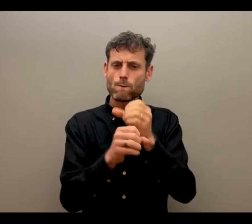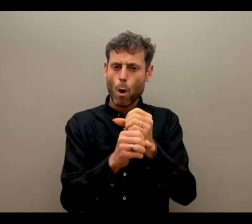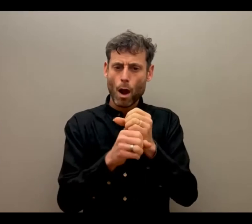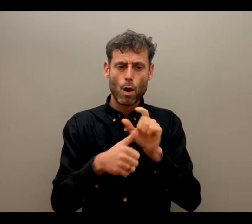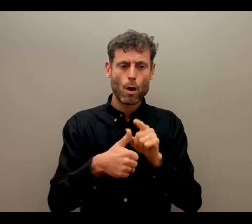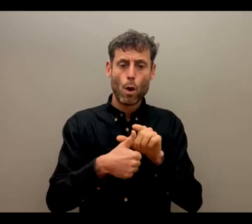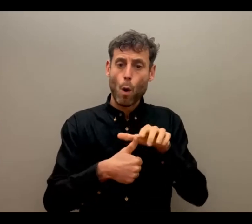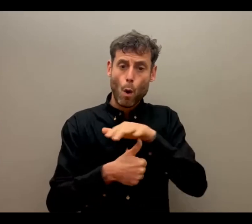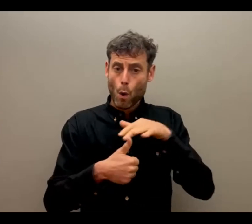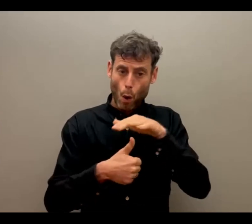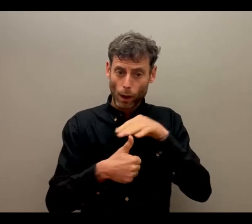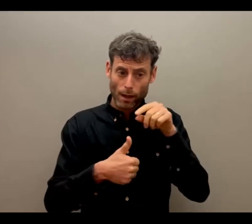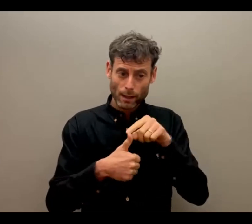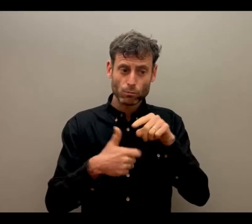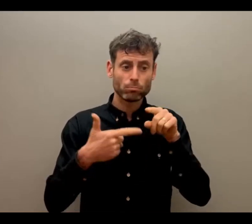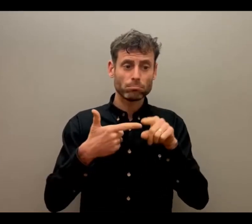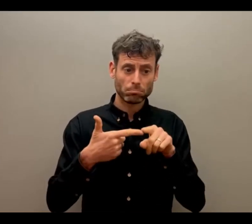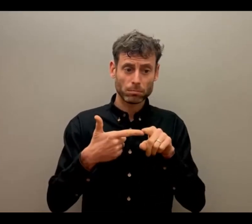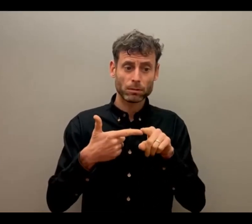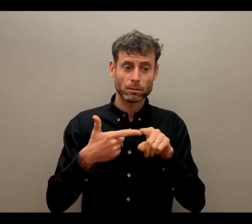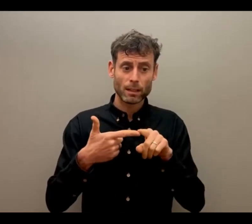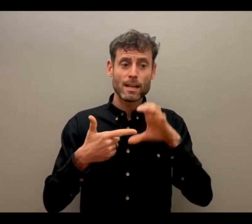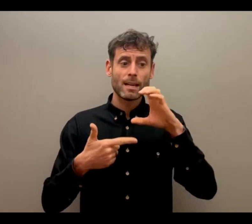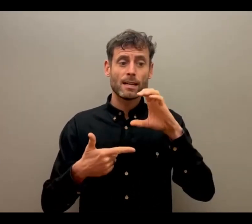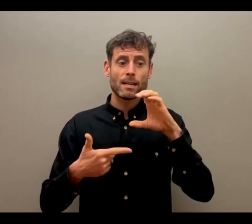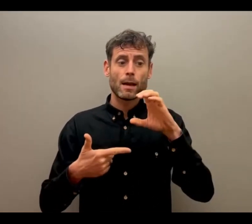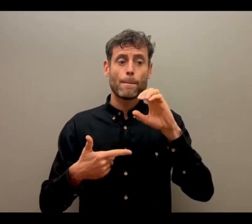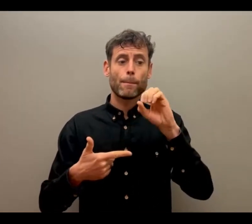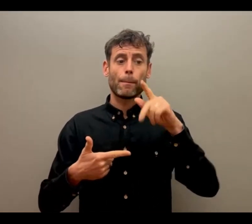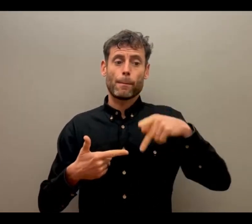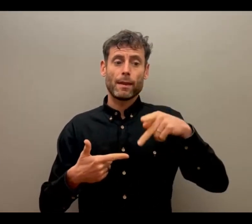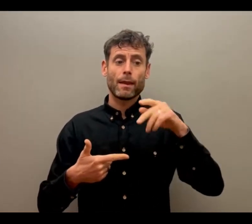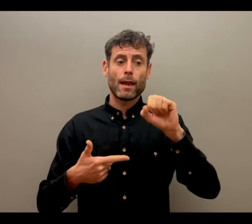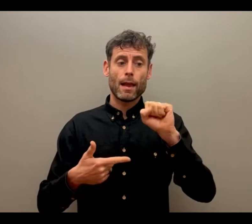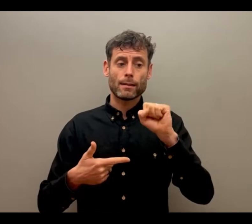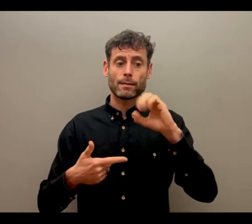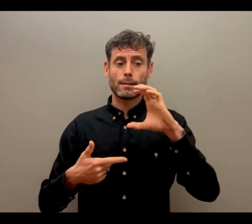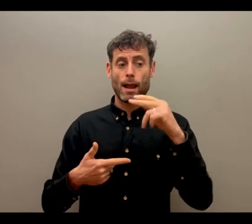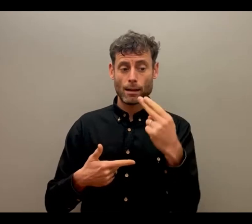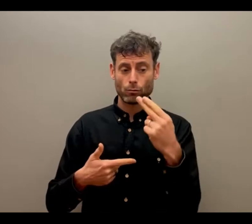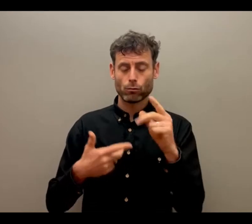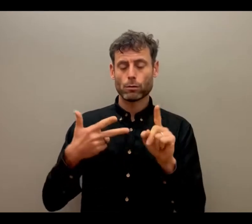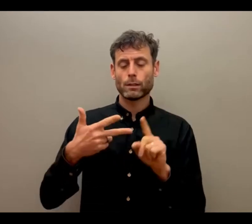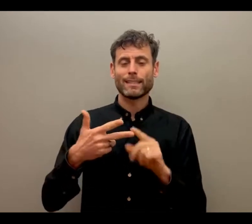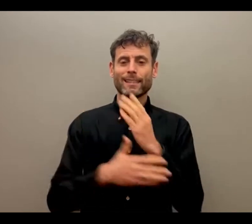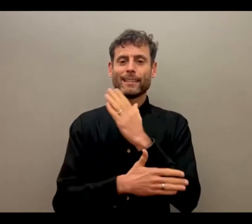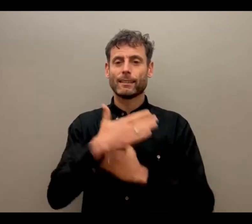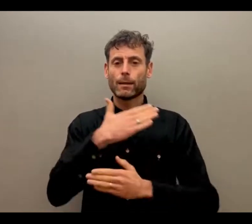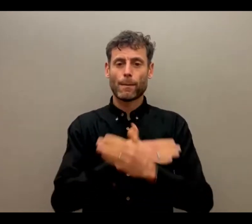inclusive development. So if you want to be part of that group, stay in this room here, please. I see people are choosing their groups as they go.